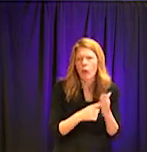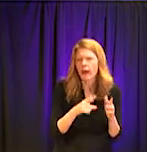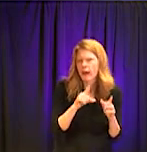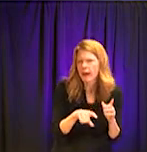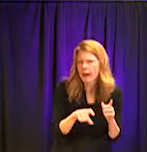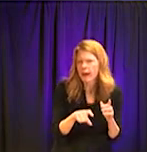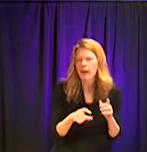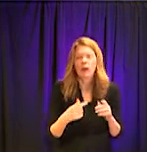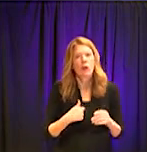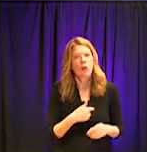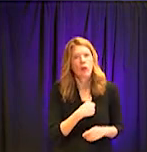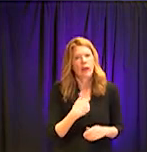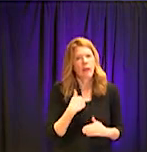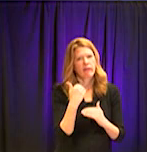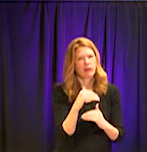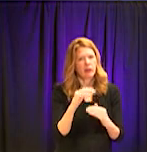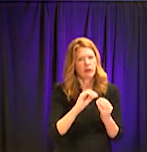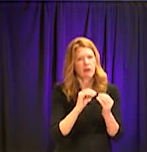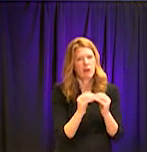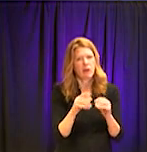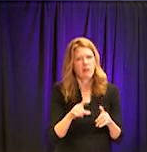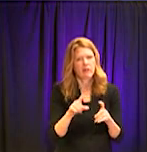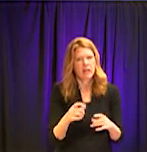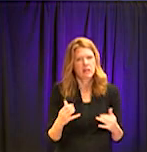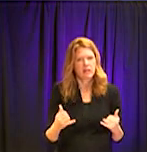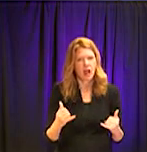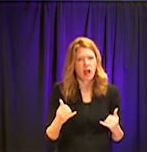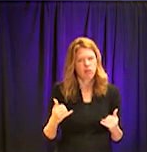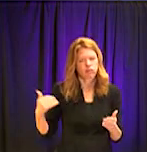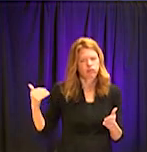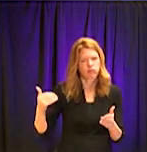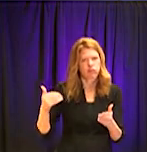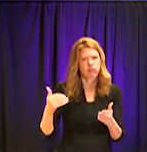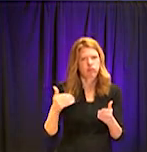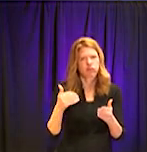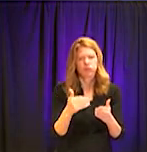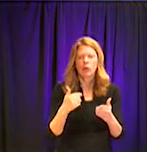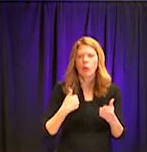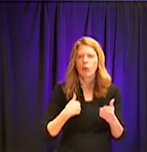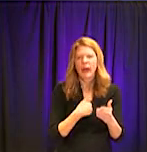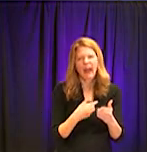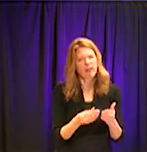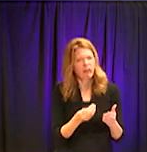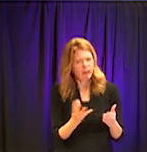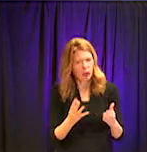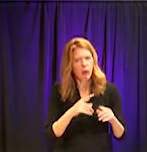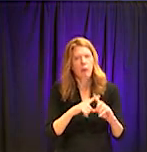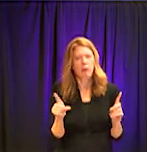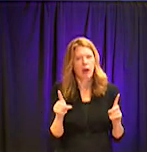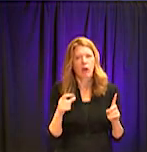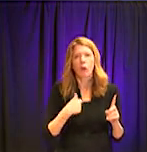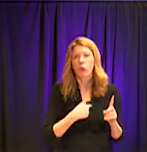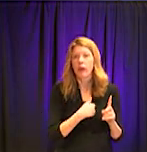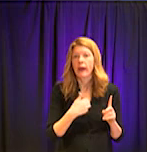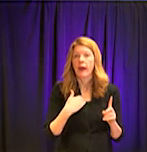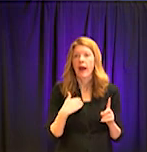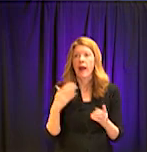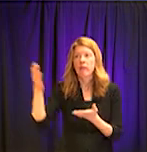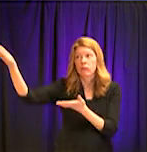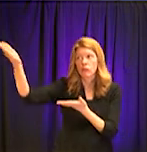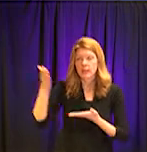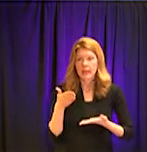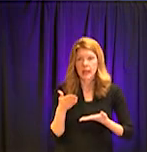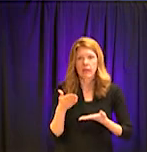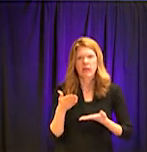provided a limited number of tests all along. Um, we are currently, we just received a large, a